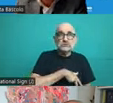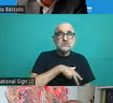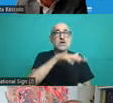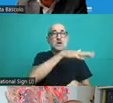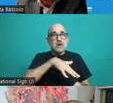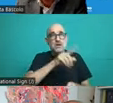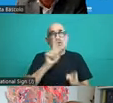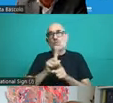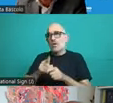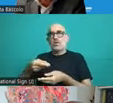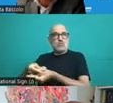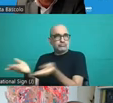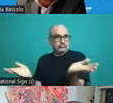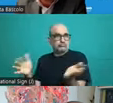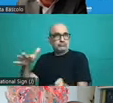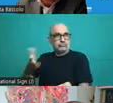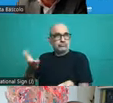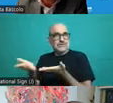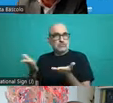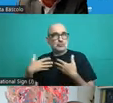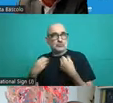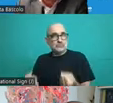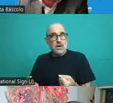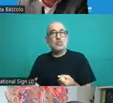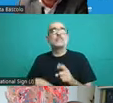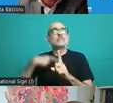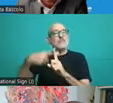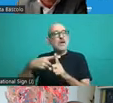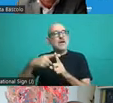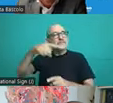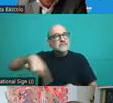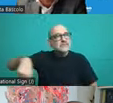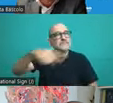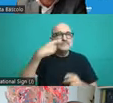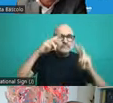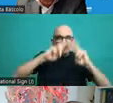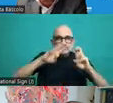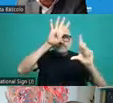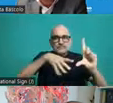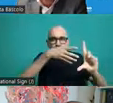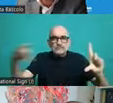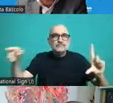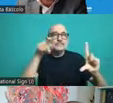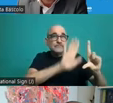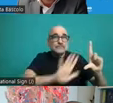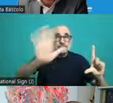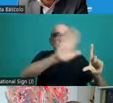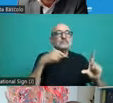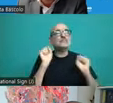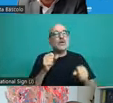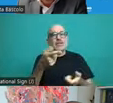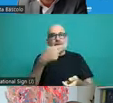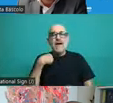This is what allowed us. understand in terms of structure and